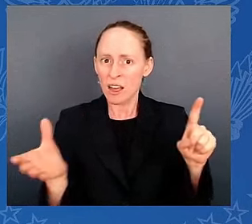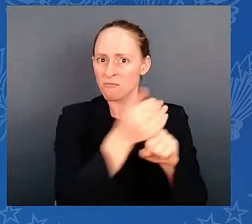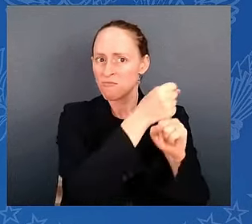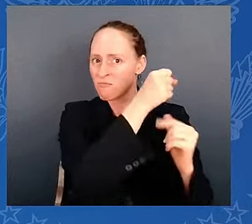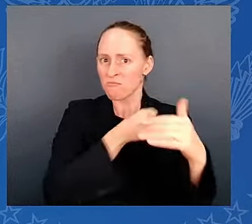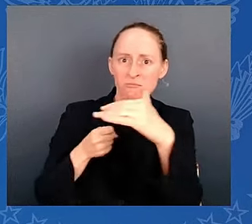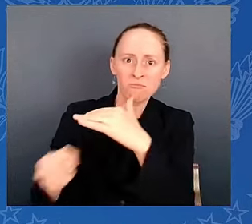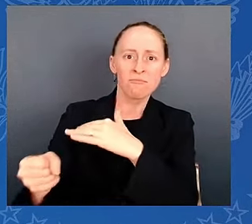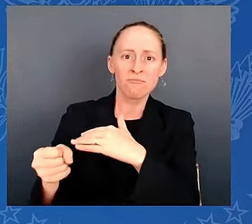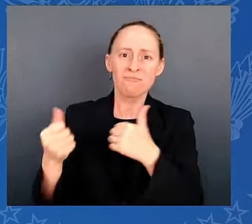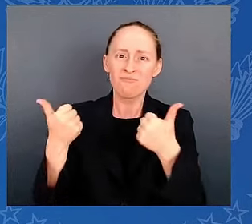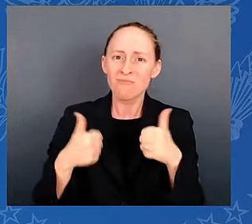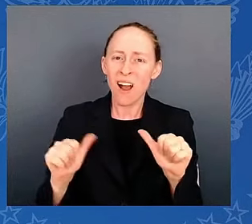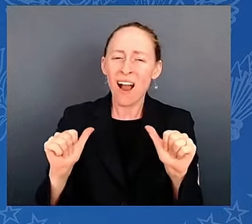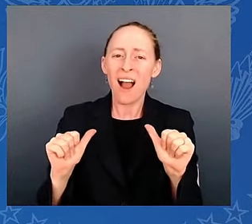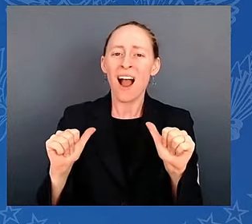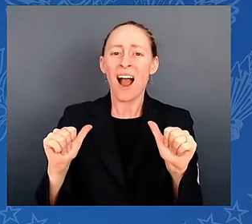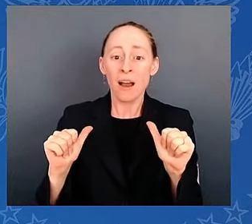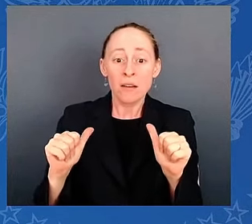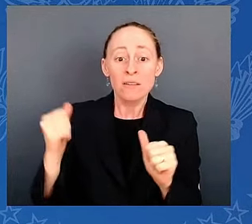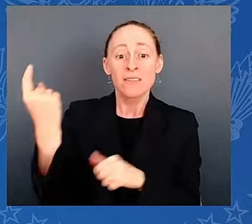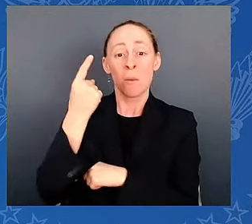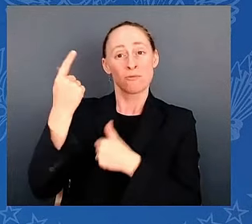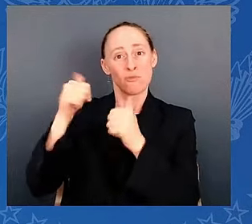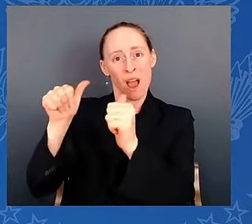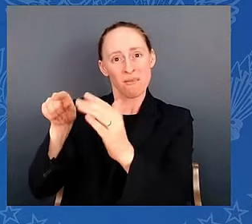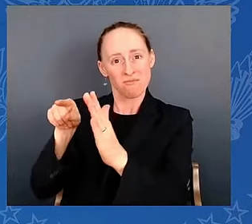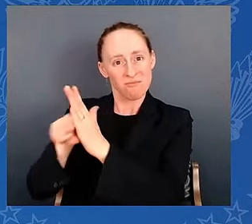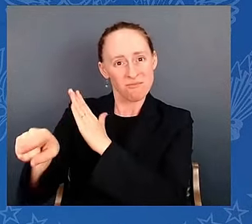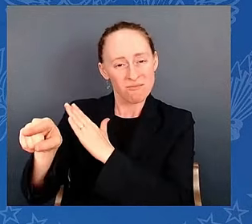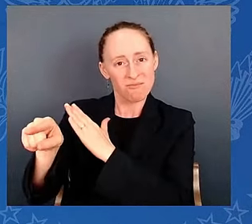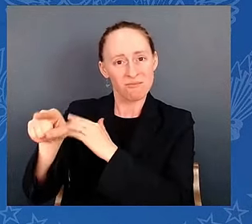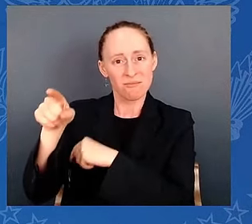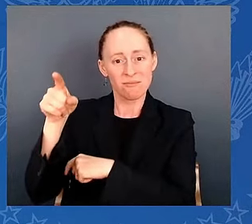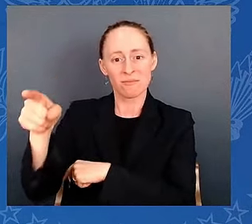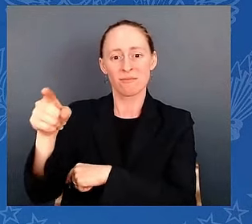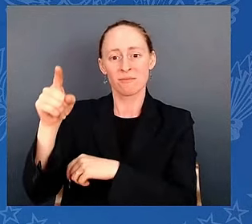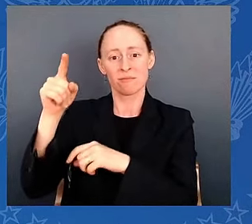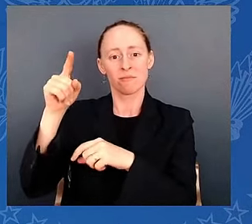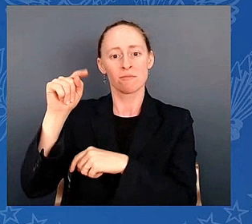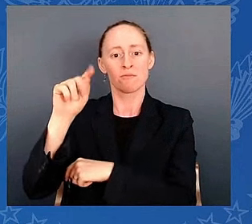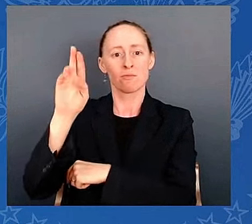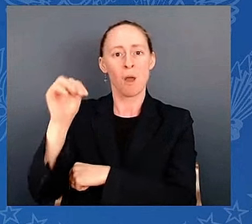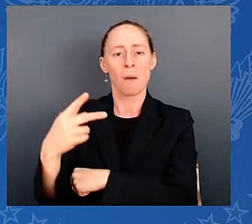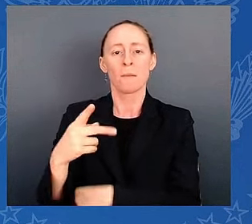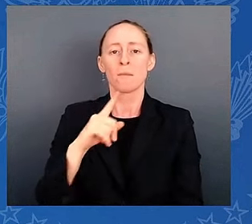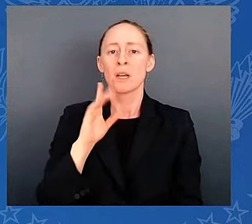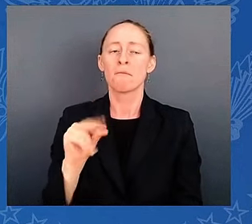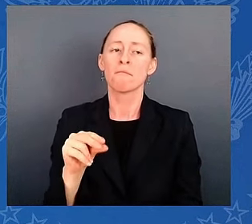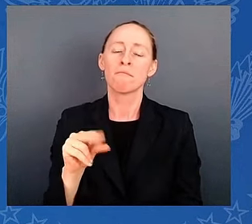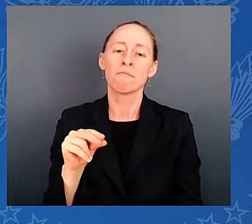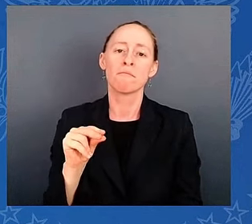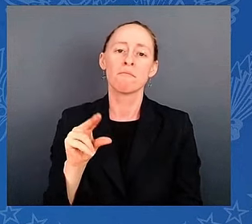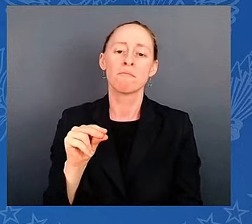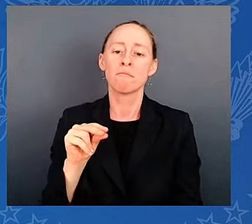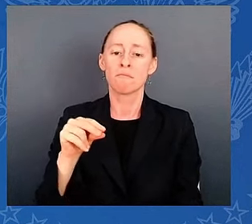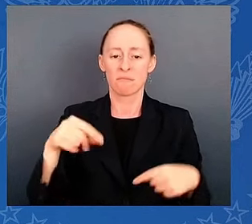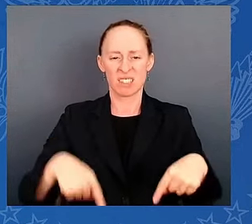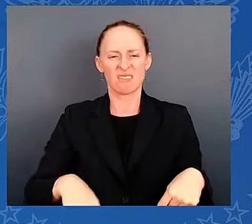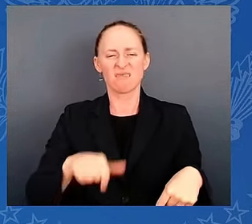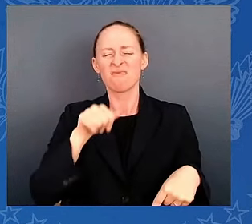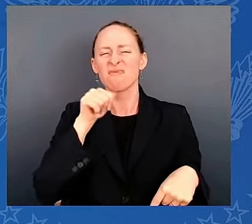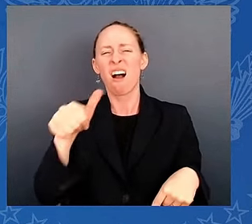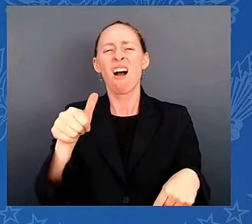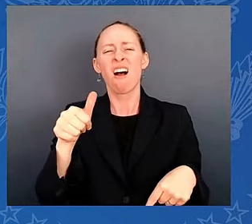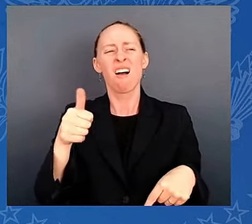kind of violence or for any violence ever. Period. No exceptions. We can't allow this violence to be normalized.